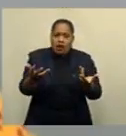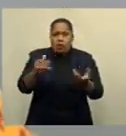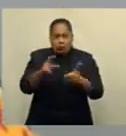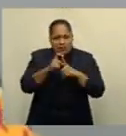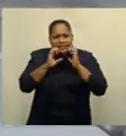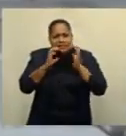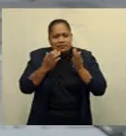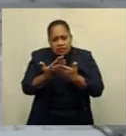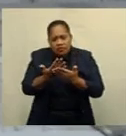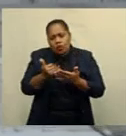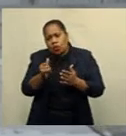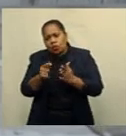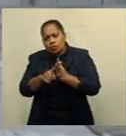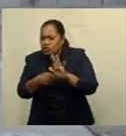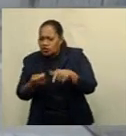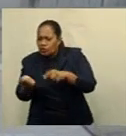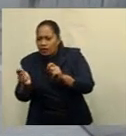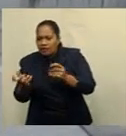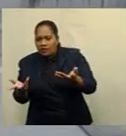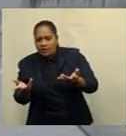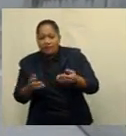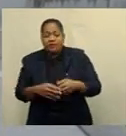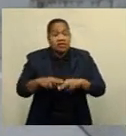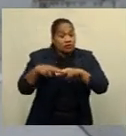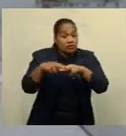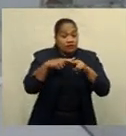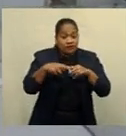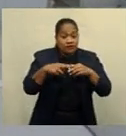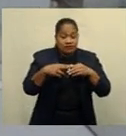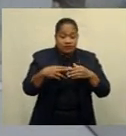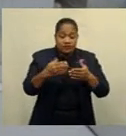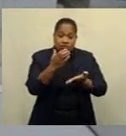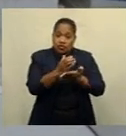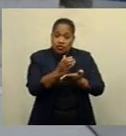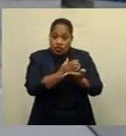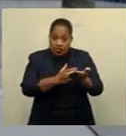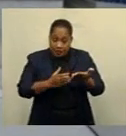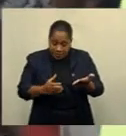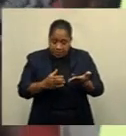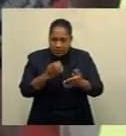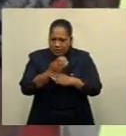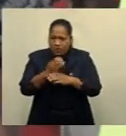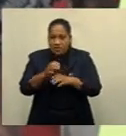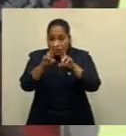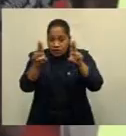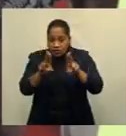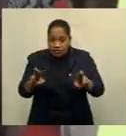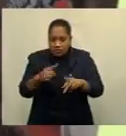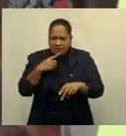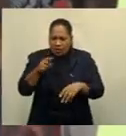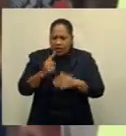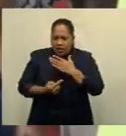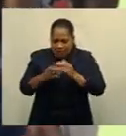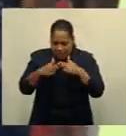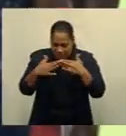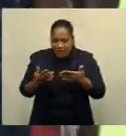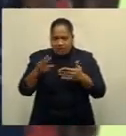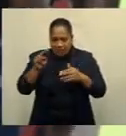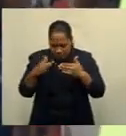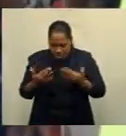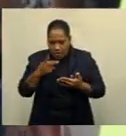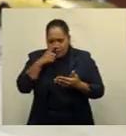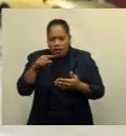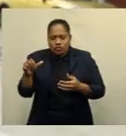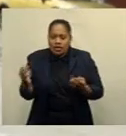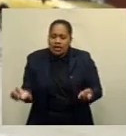or January? The Fiji Commerce and Employers Federation says time is of the essence and people need to be encouraged to get vaccinated to